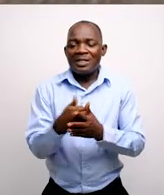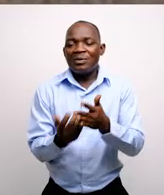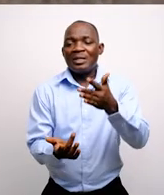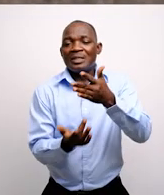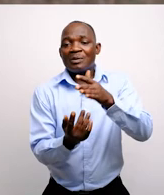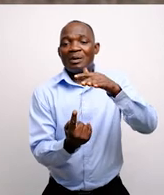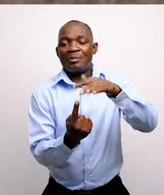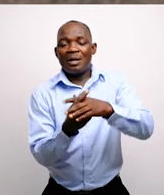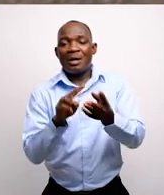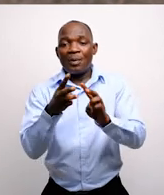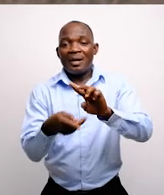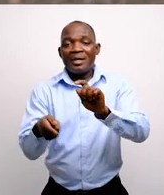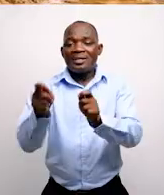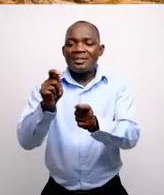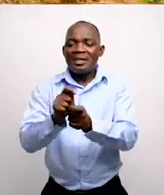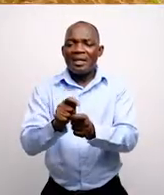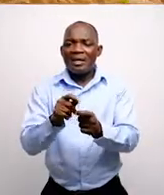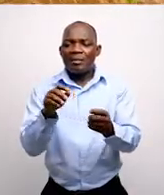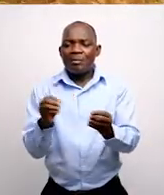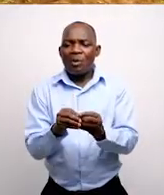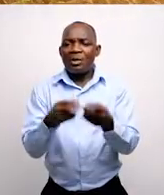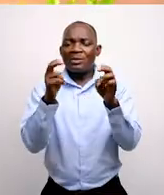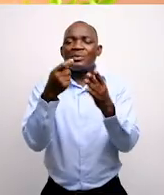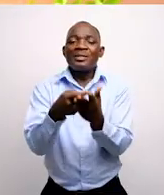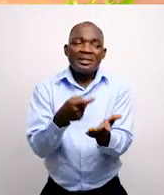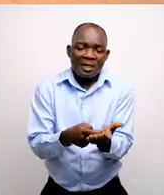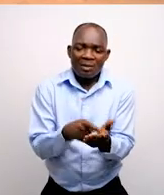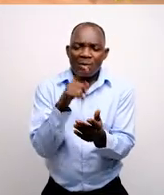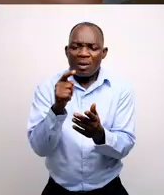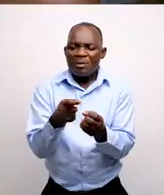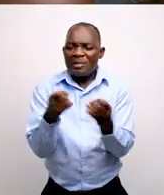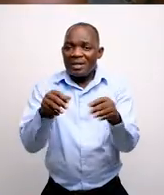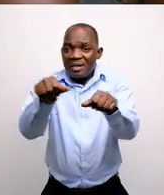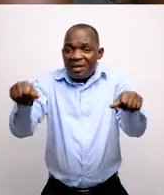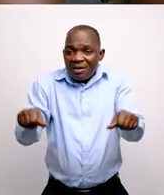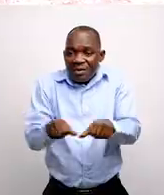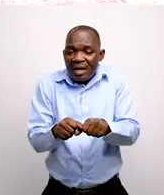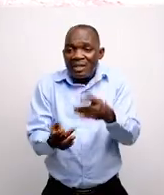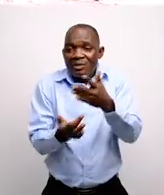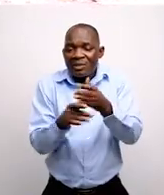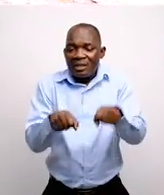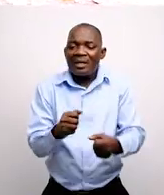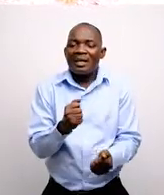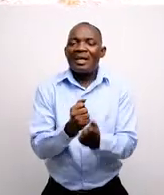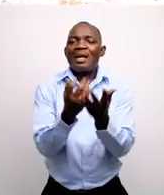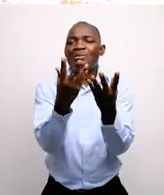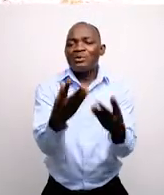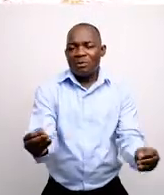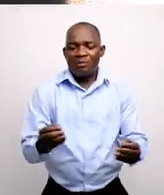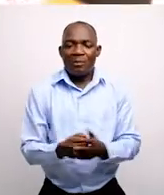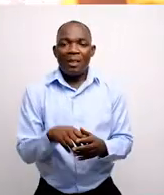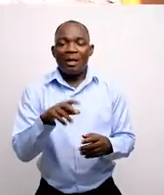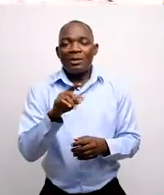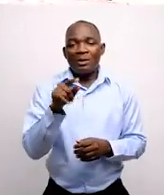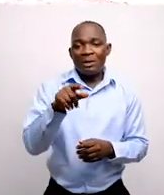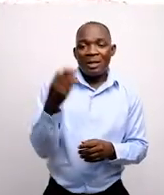now because of technology. Climate change, a more recent discussion, is one of the many areas that technology can play